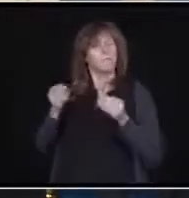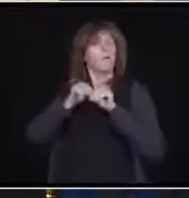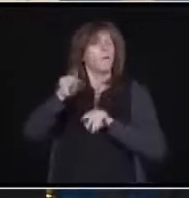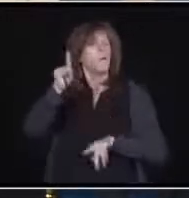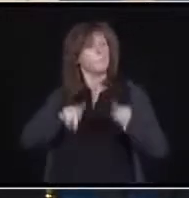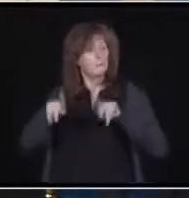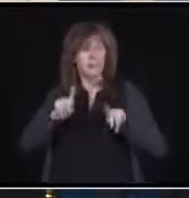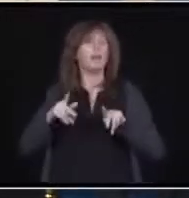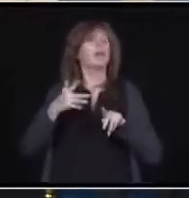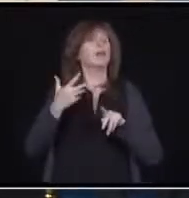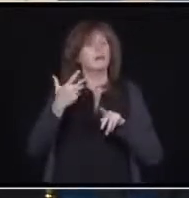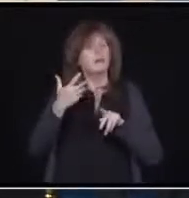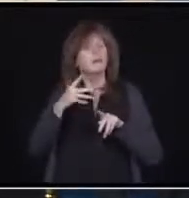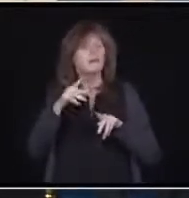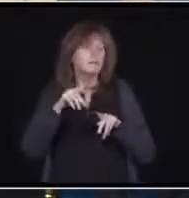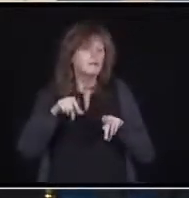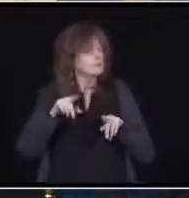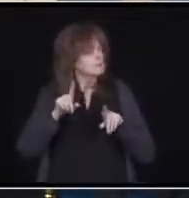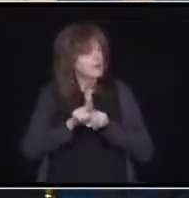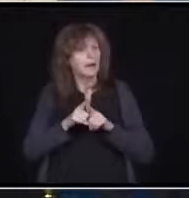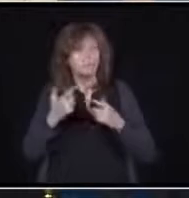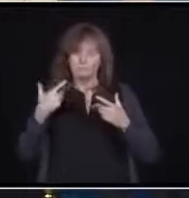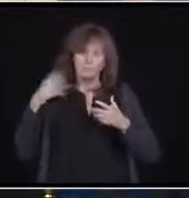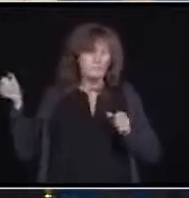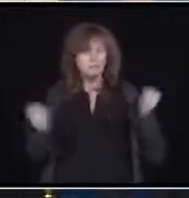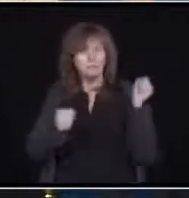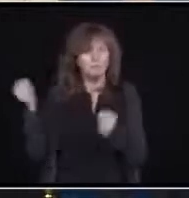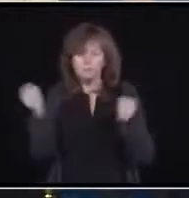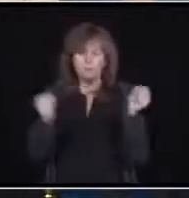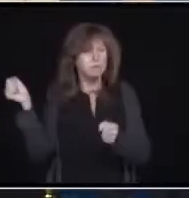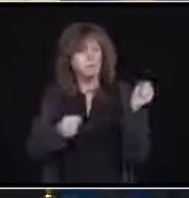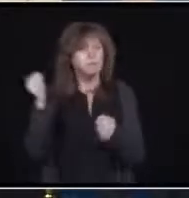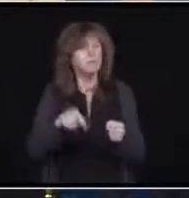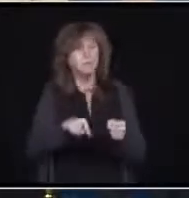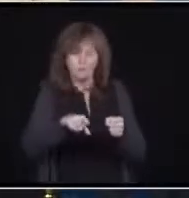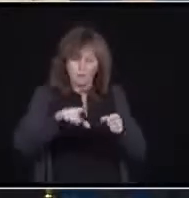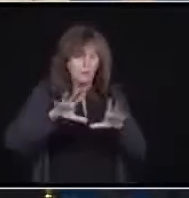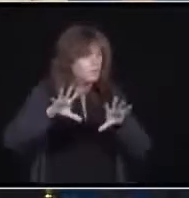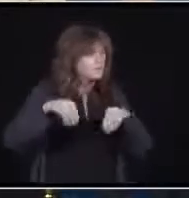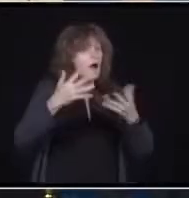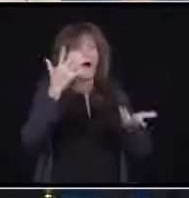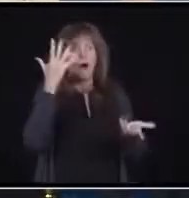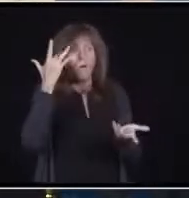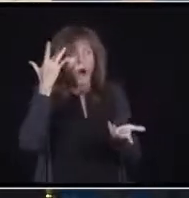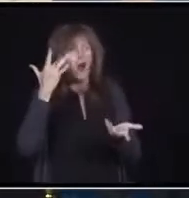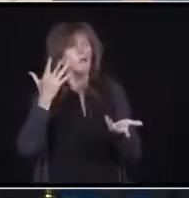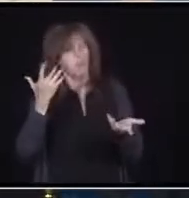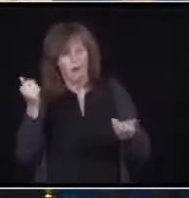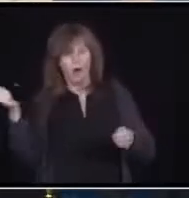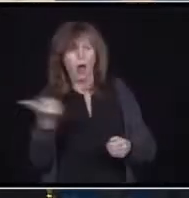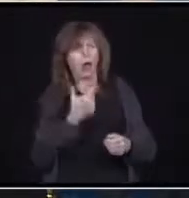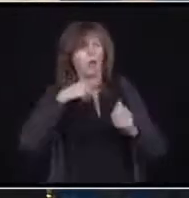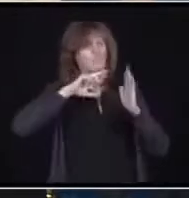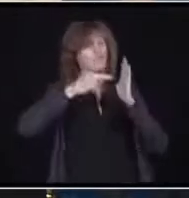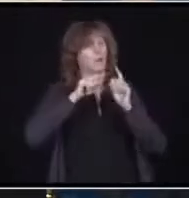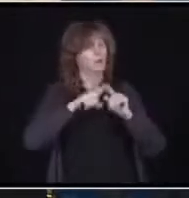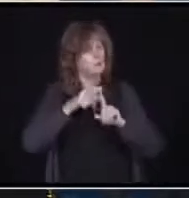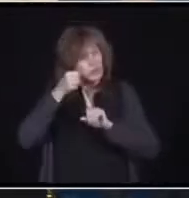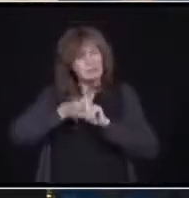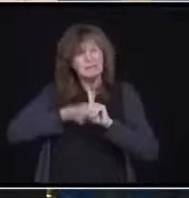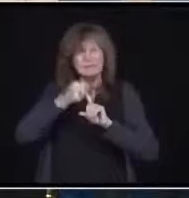system. But all of us have a role to play in fighting the second wave in stopping this deadly virus from spreading.